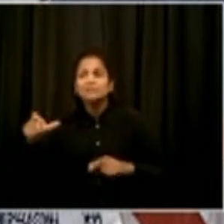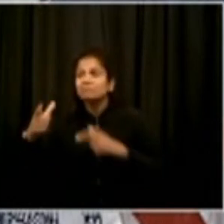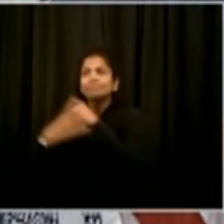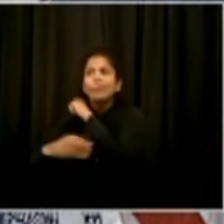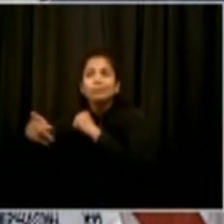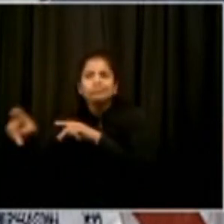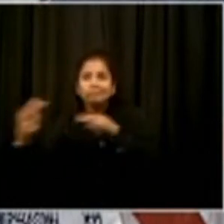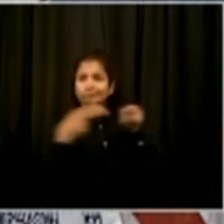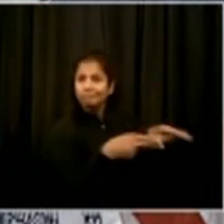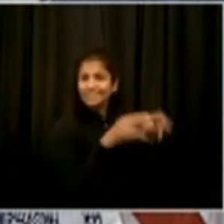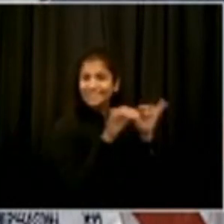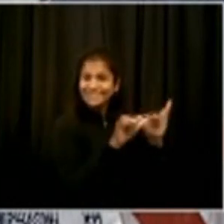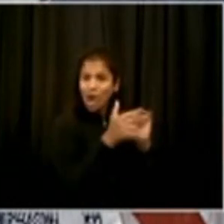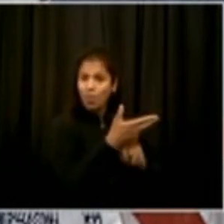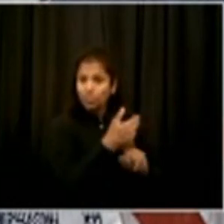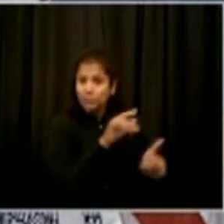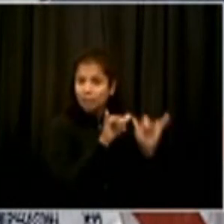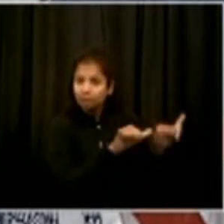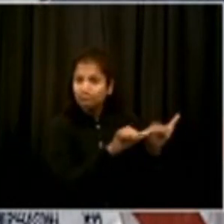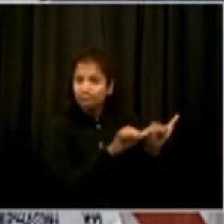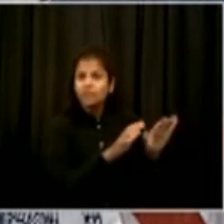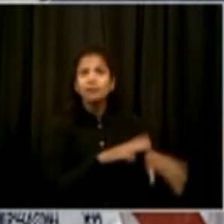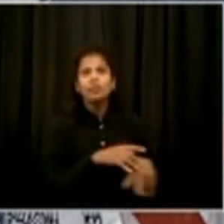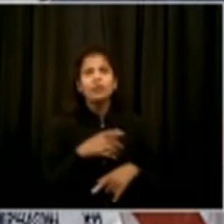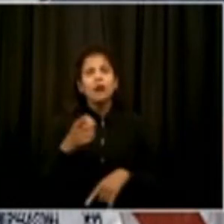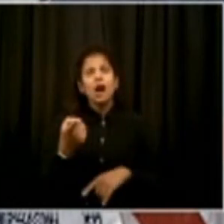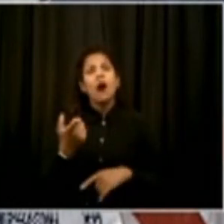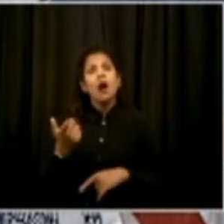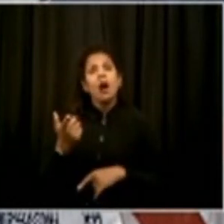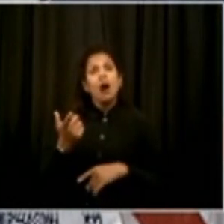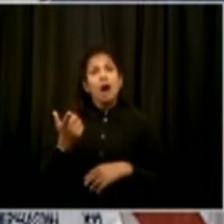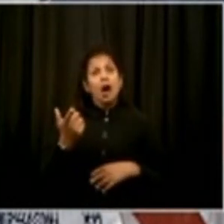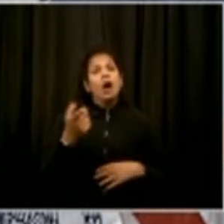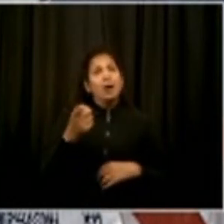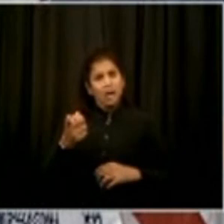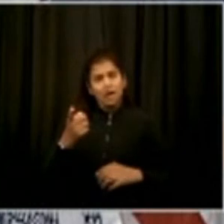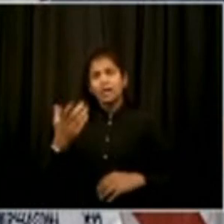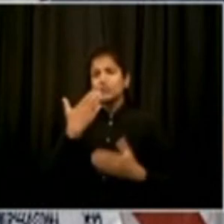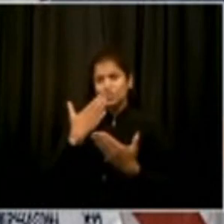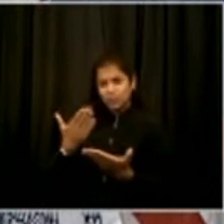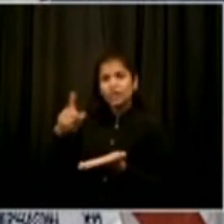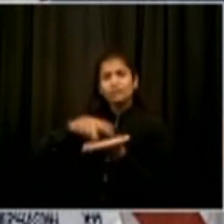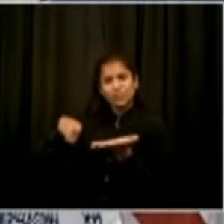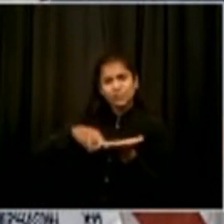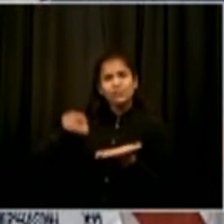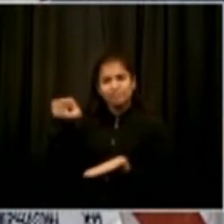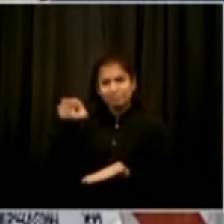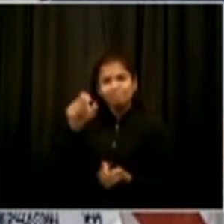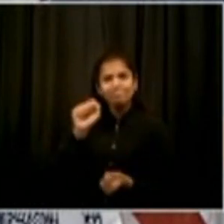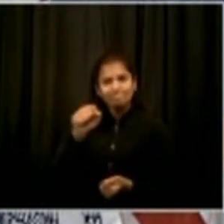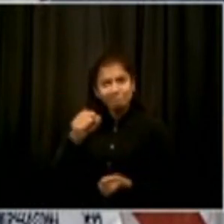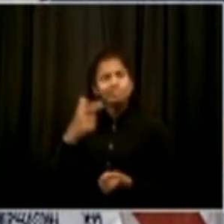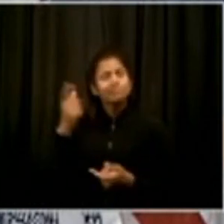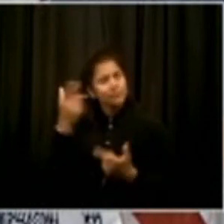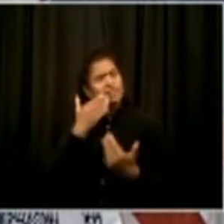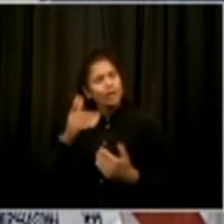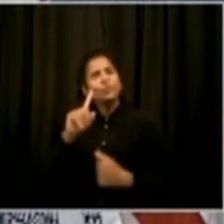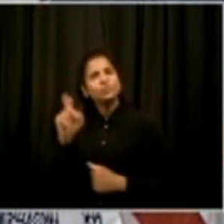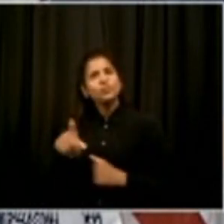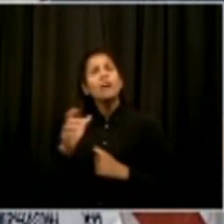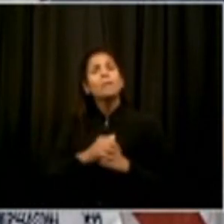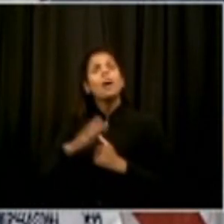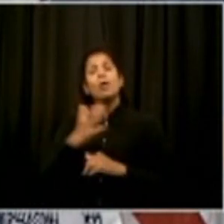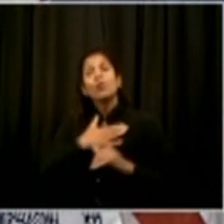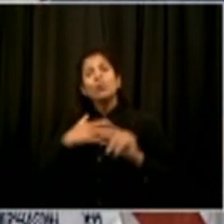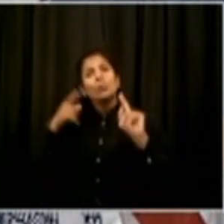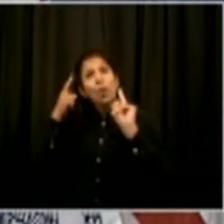deal with the short term, which I'm just going to use a round number. Let's say it's six months-ish, while we're dealing with